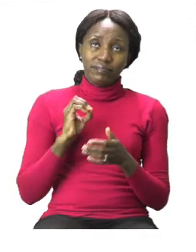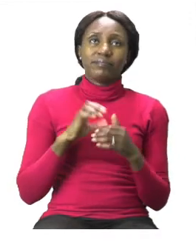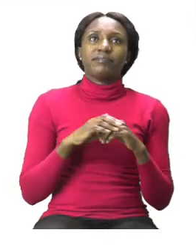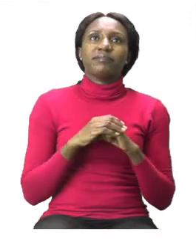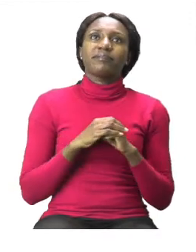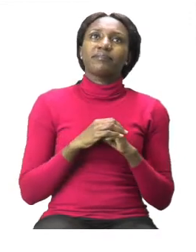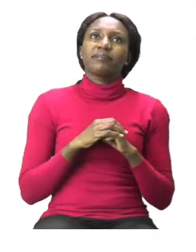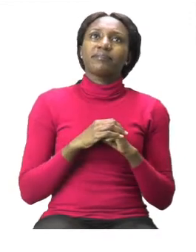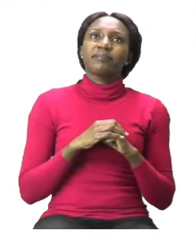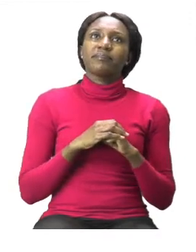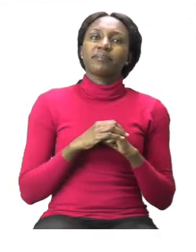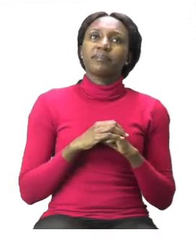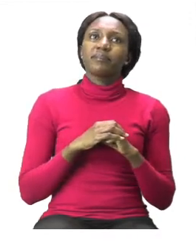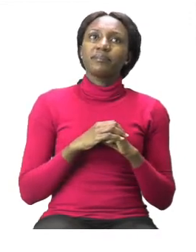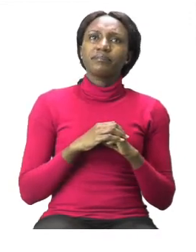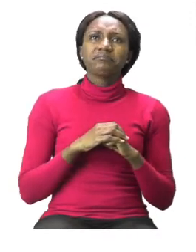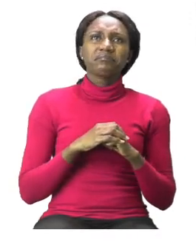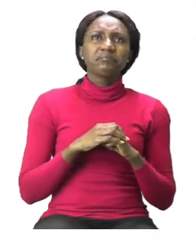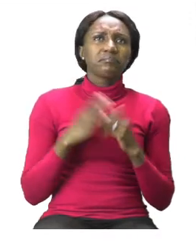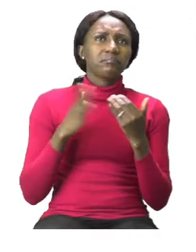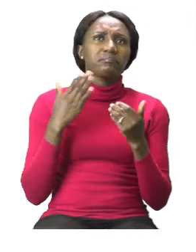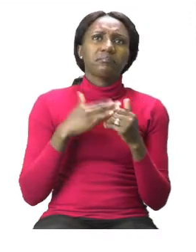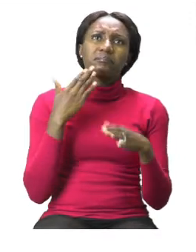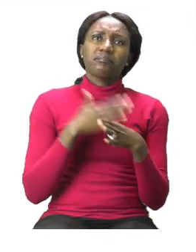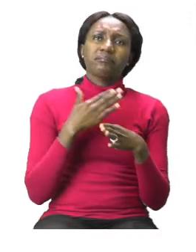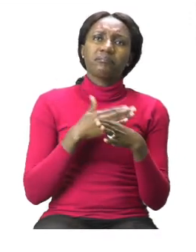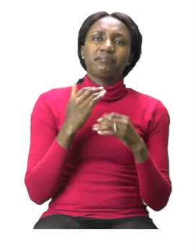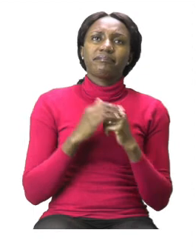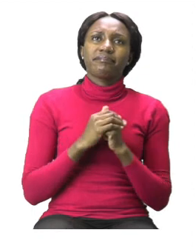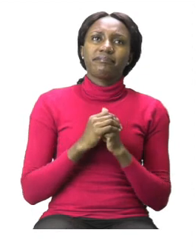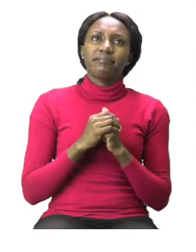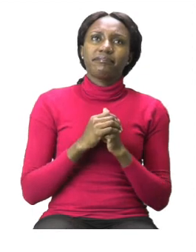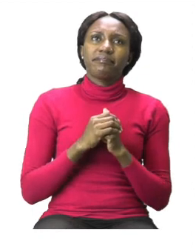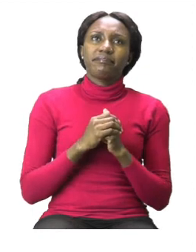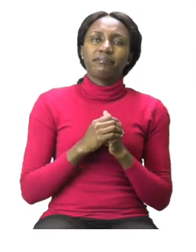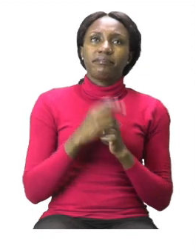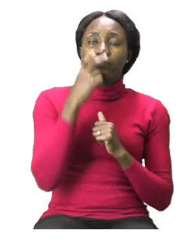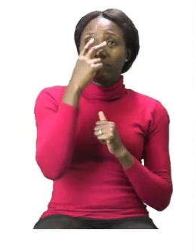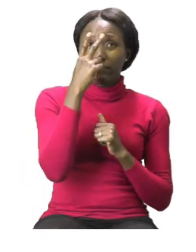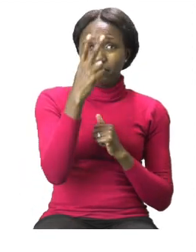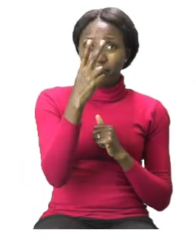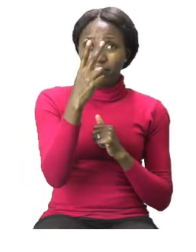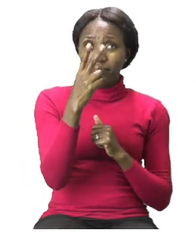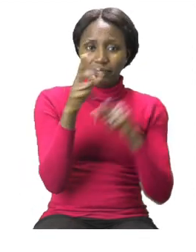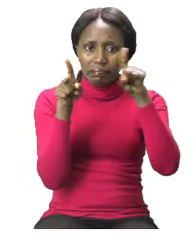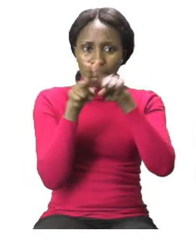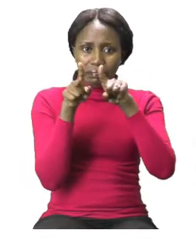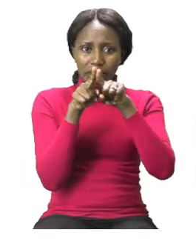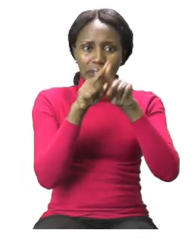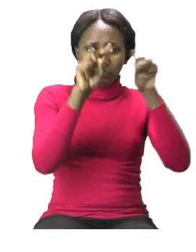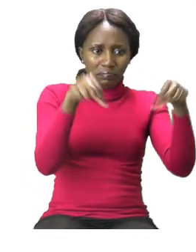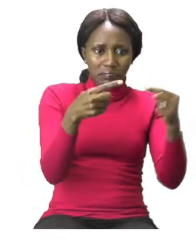30 we have a very simple task. We are being asked to match the similar objects